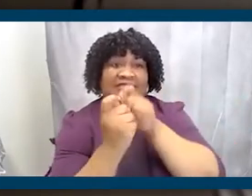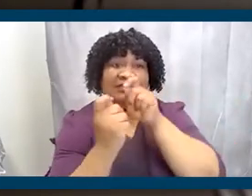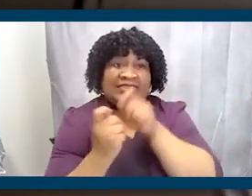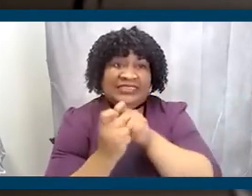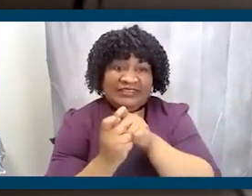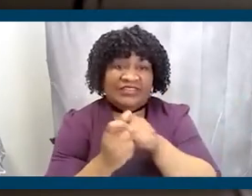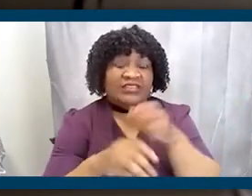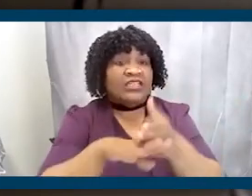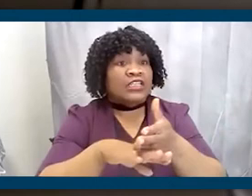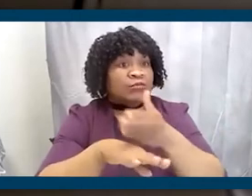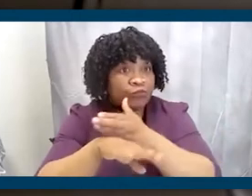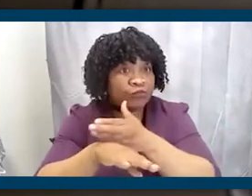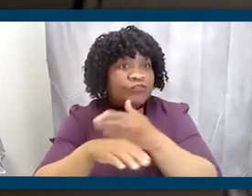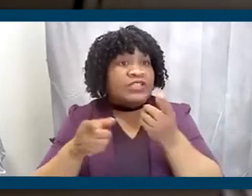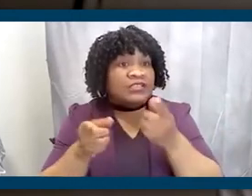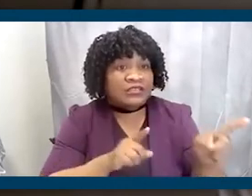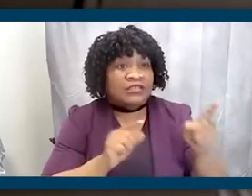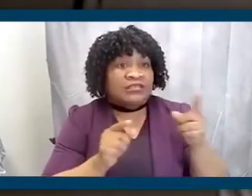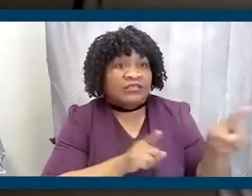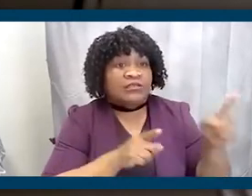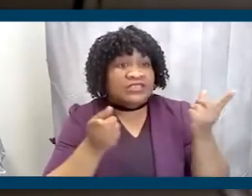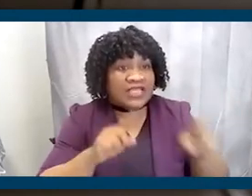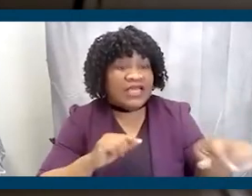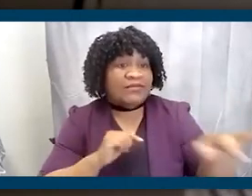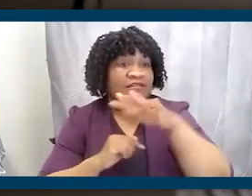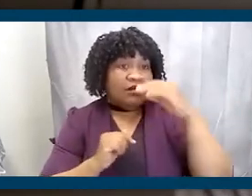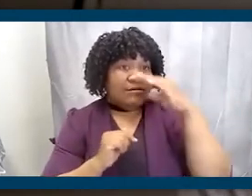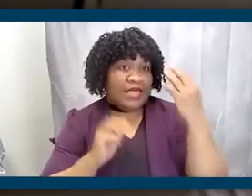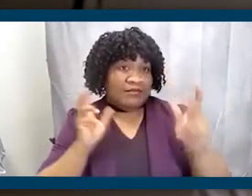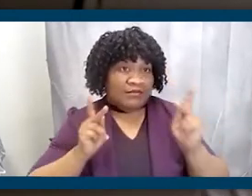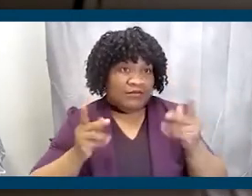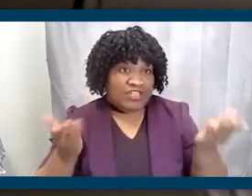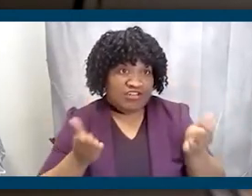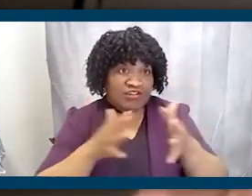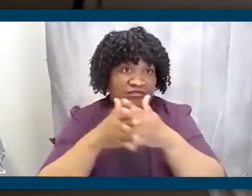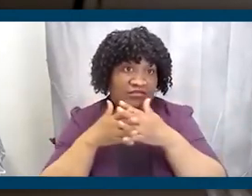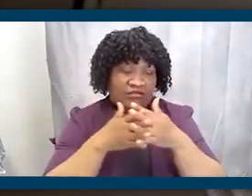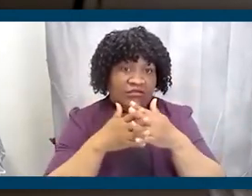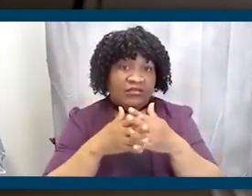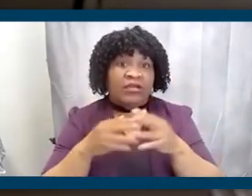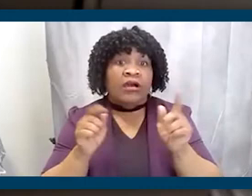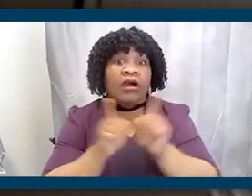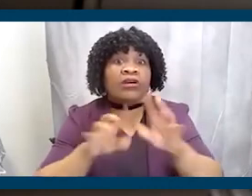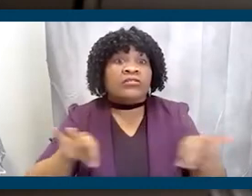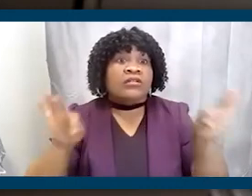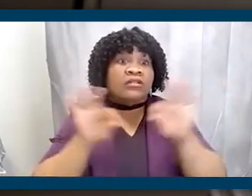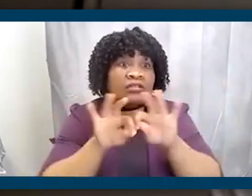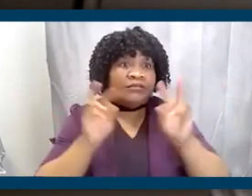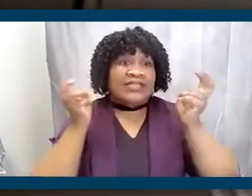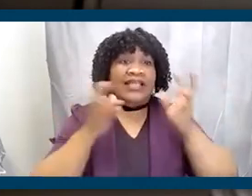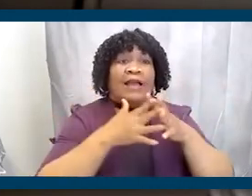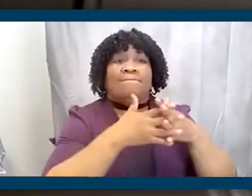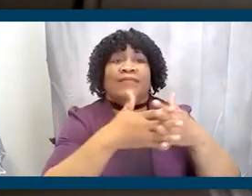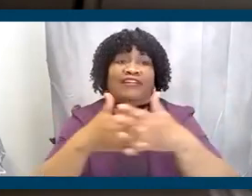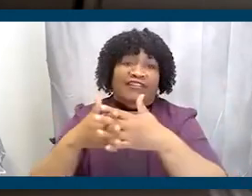improving the condition of Black people in this country. But I also think it is quintessentially American. And that